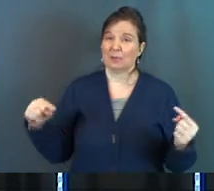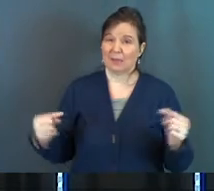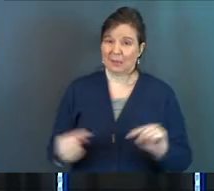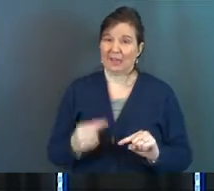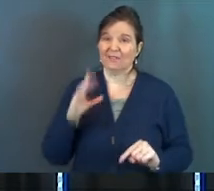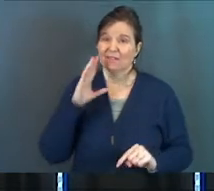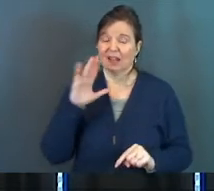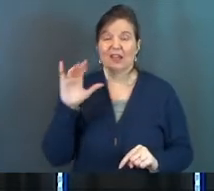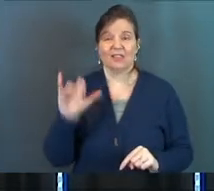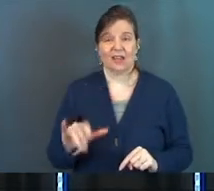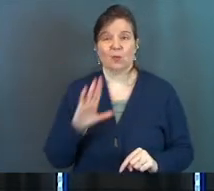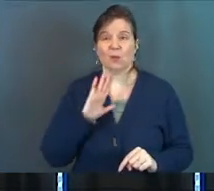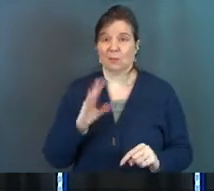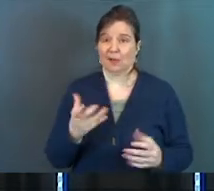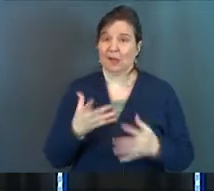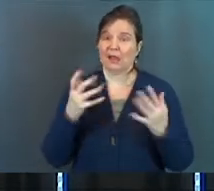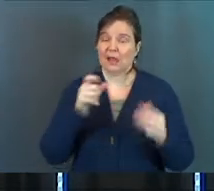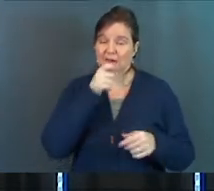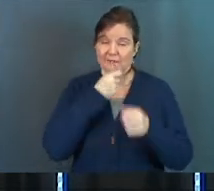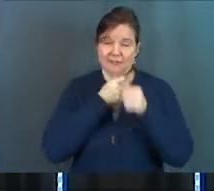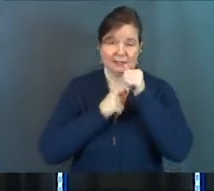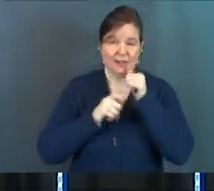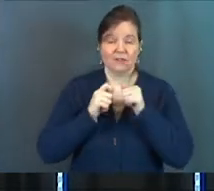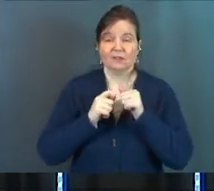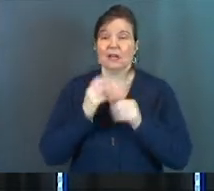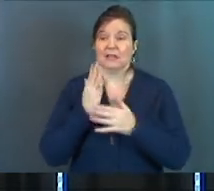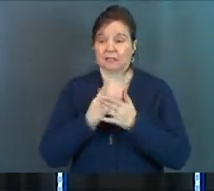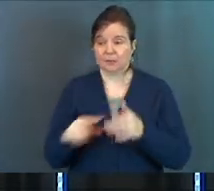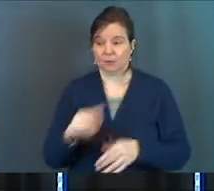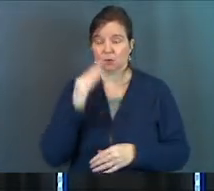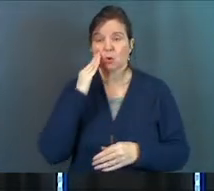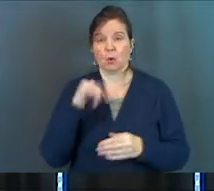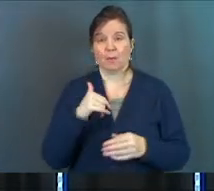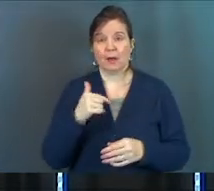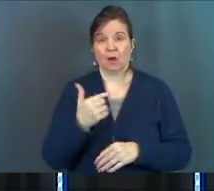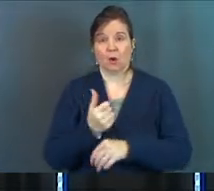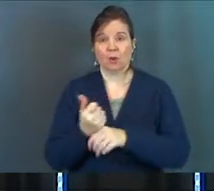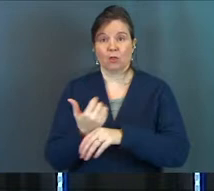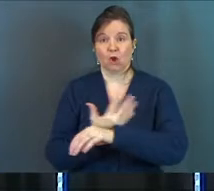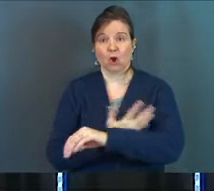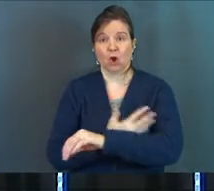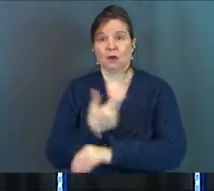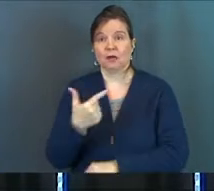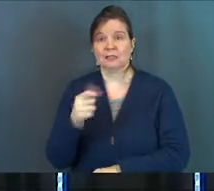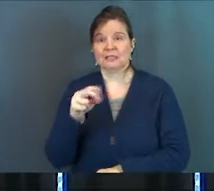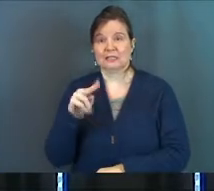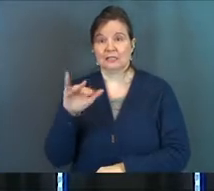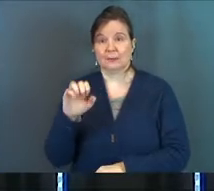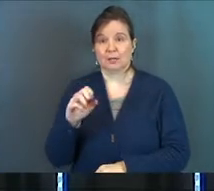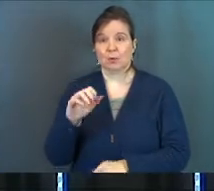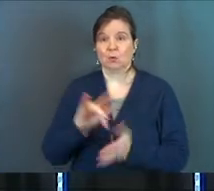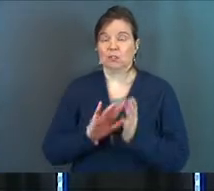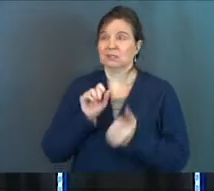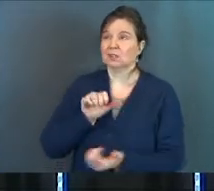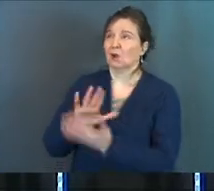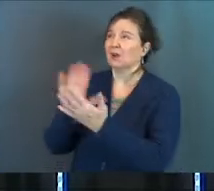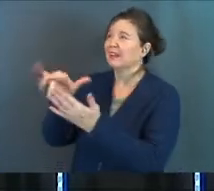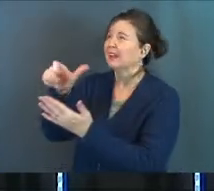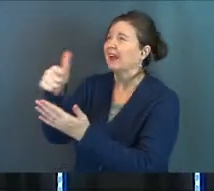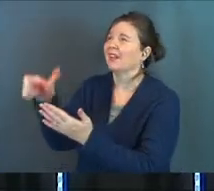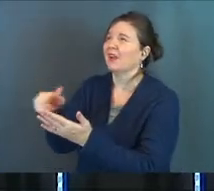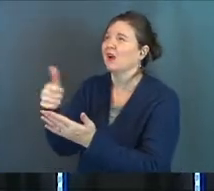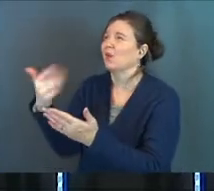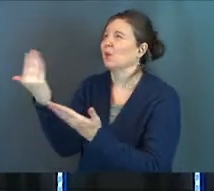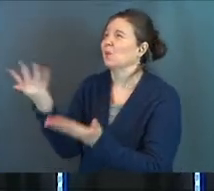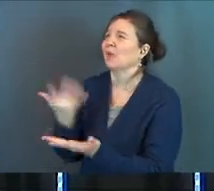painful. And that's going to be a whole lot of suffering. And even some of you guys know about the Garden of Gethsemane, where Jesus goes to the Father and says, is there